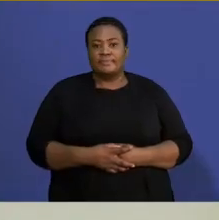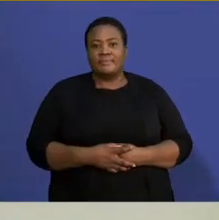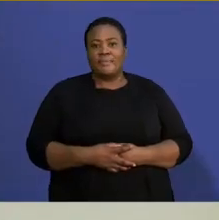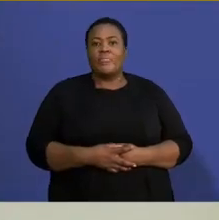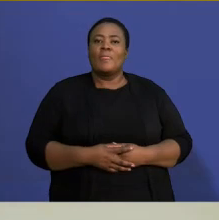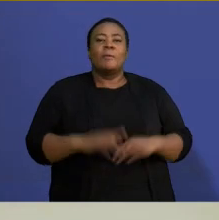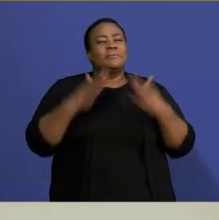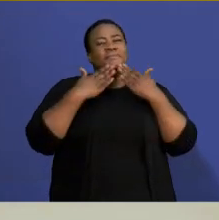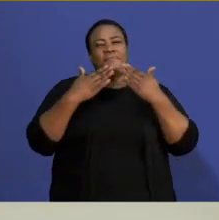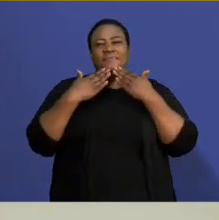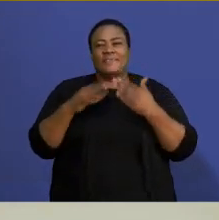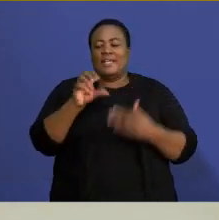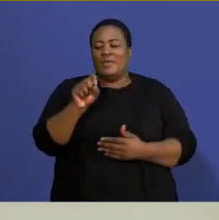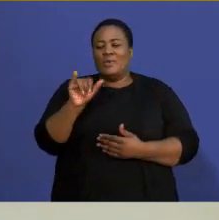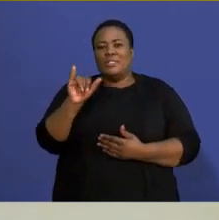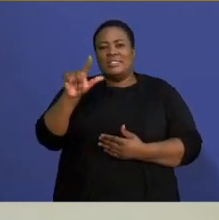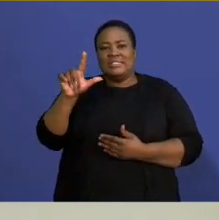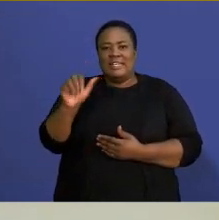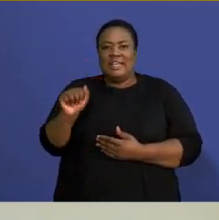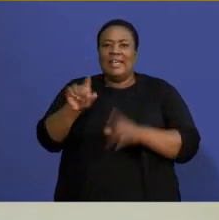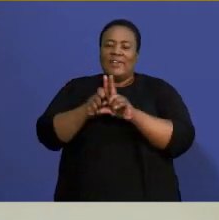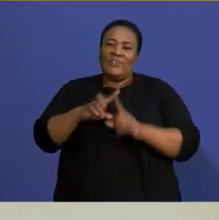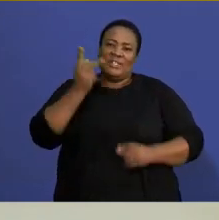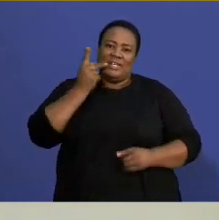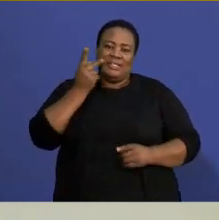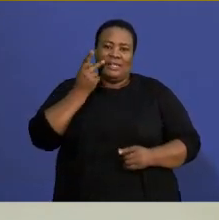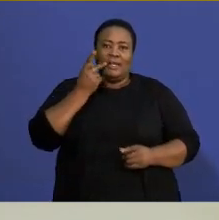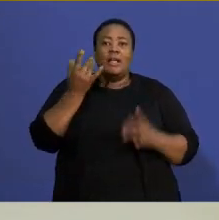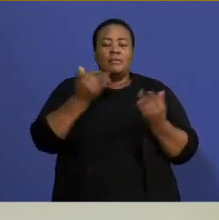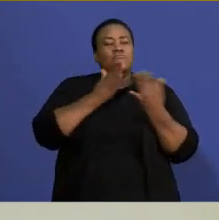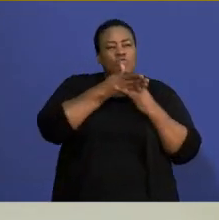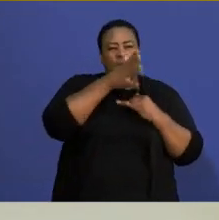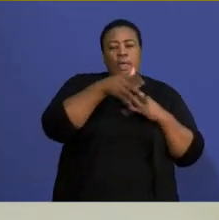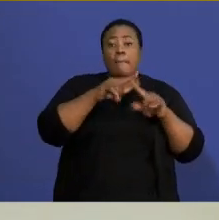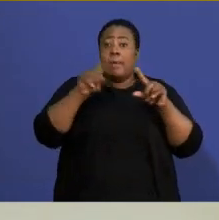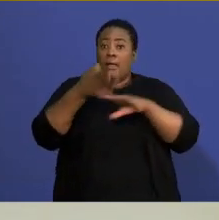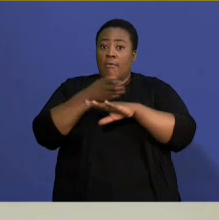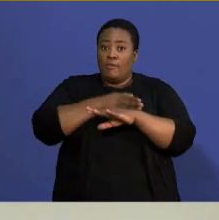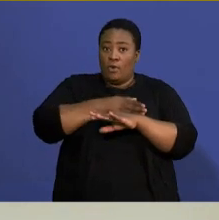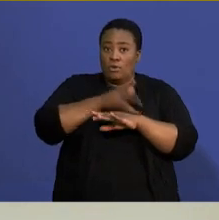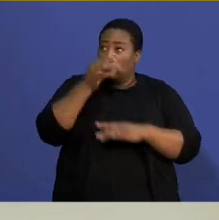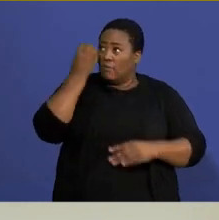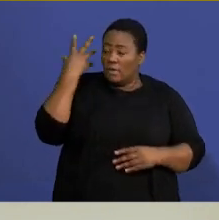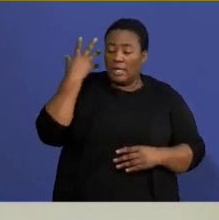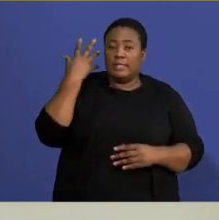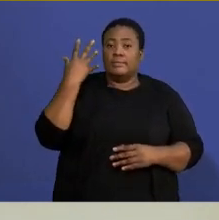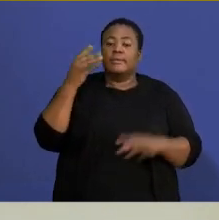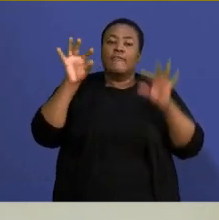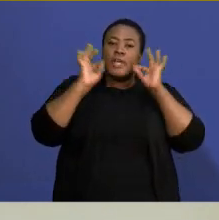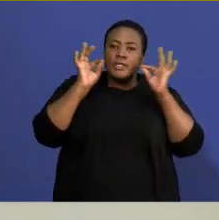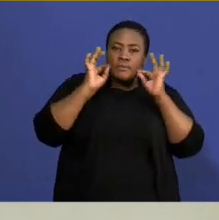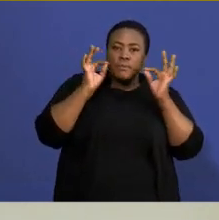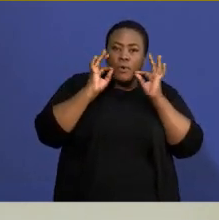Thank you so much, Zia. And thank you, Keta. Guys, we are going to take a break. But before we do, don't forget to hit us up on Facebook,